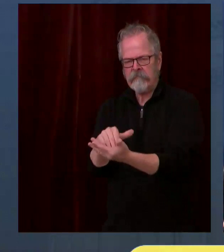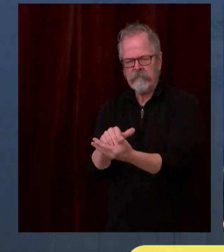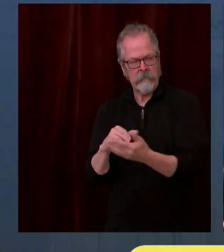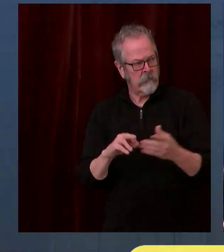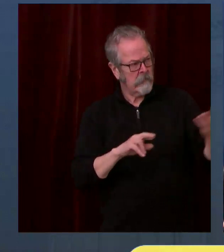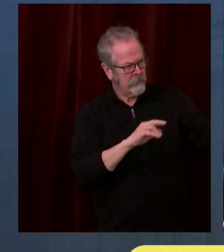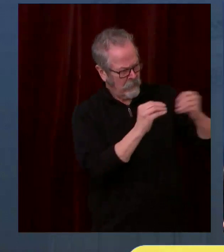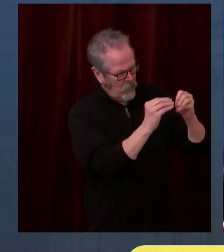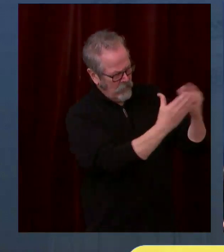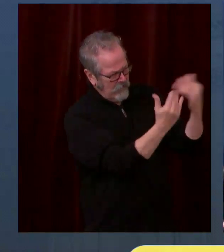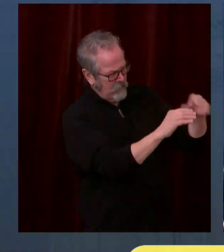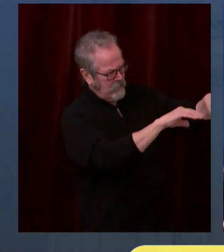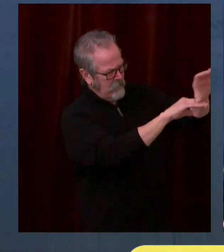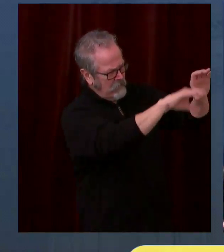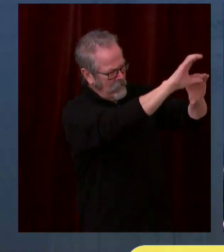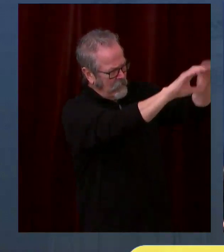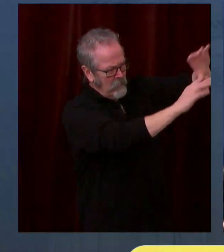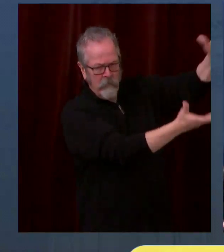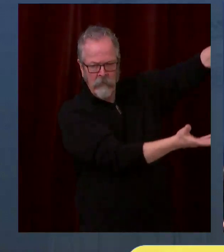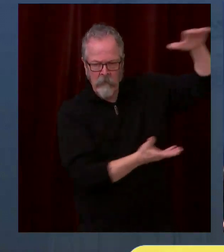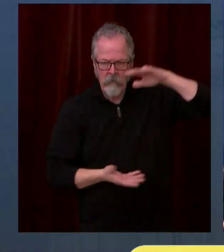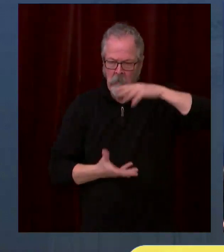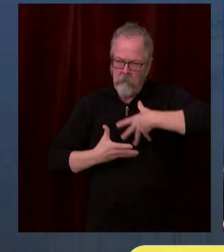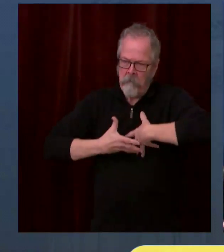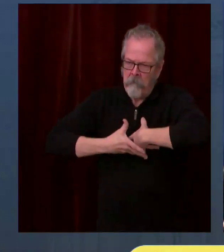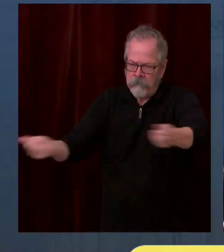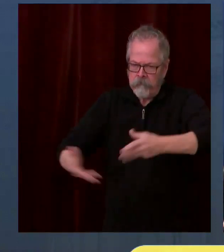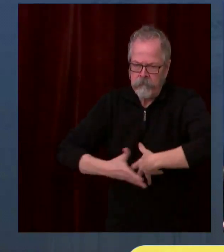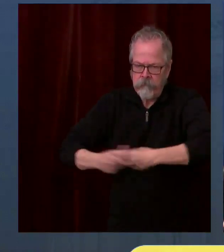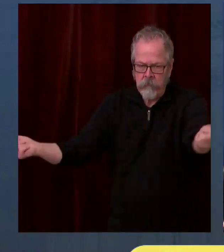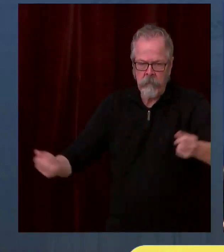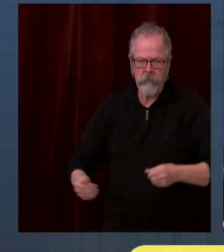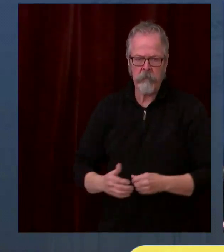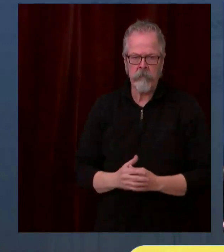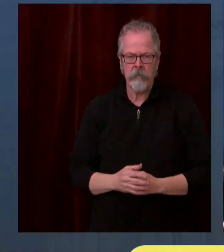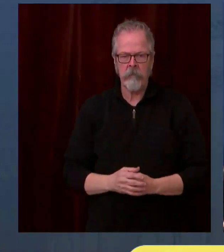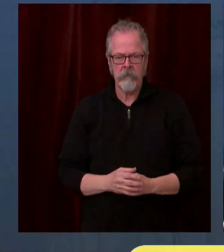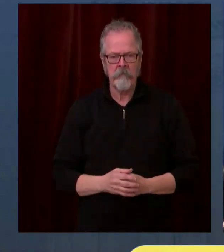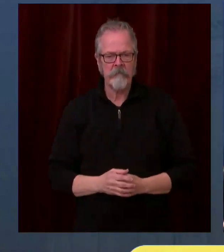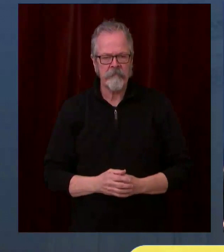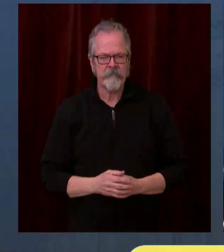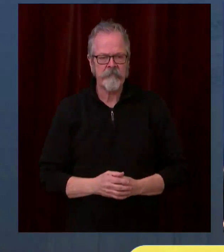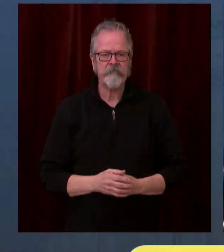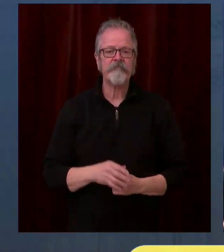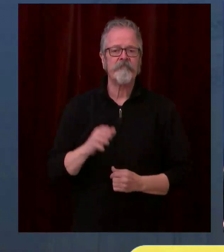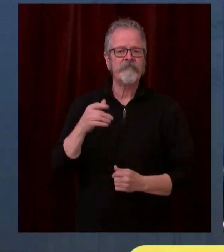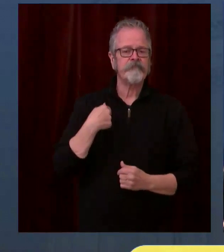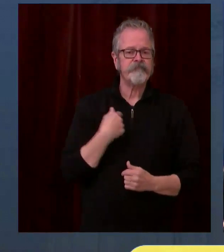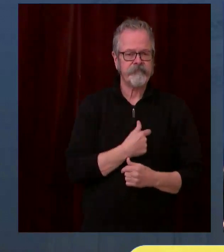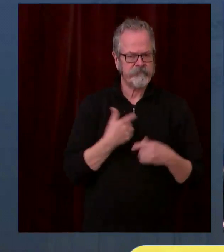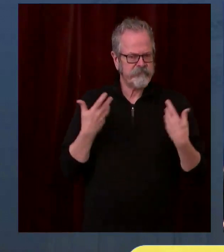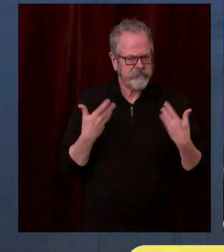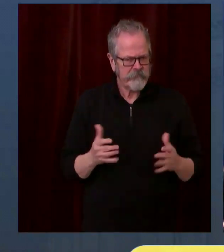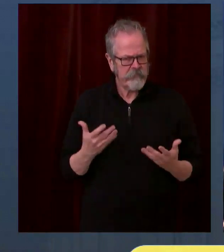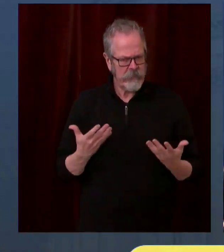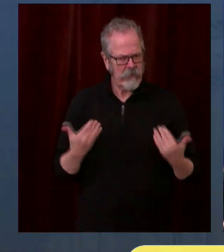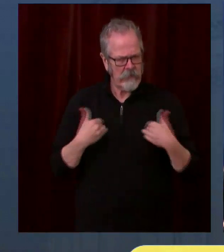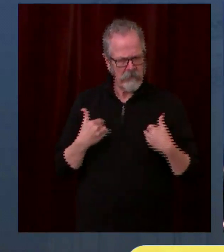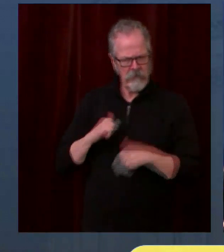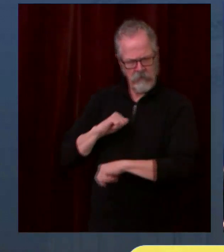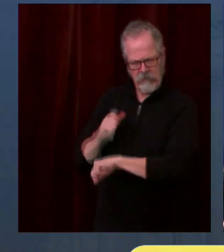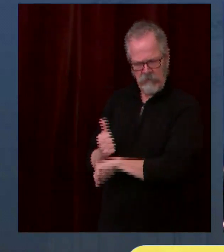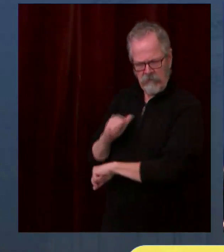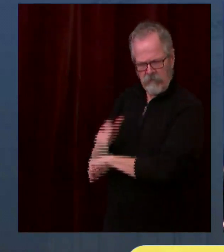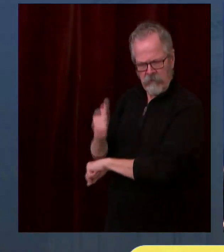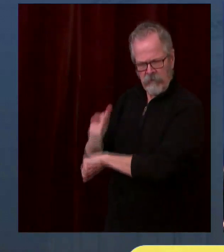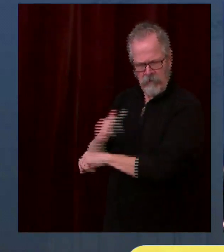for vaccinations to actually get the shot to match or exceed the number of doses we actually are getting from the